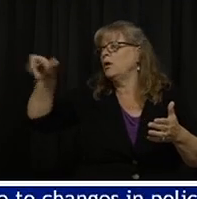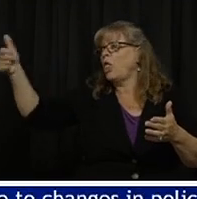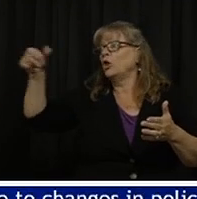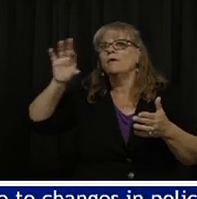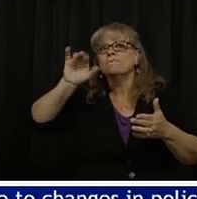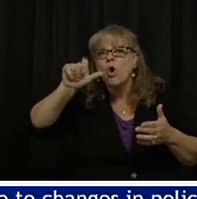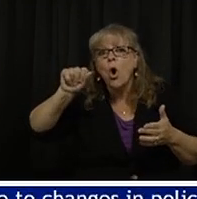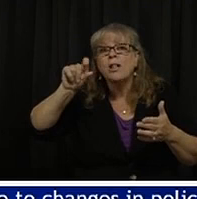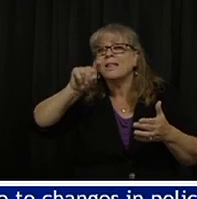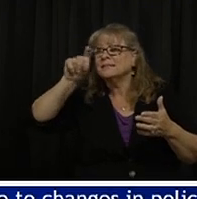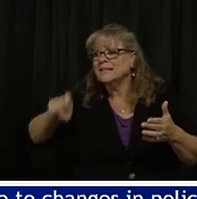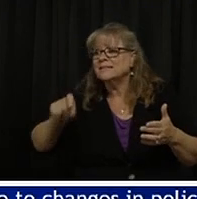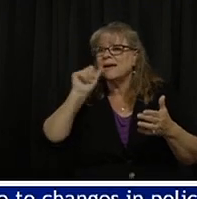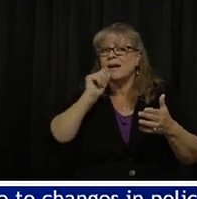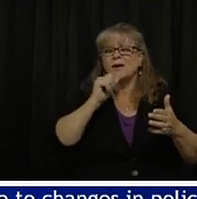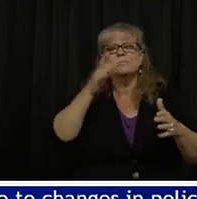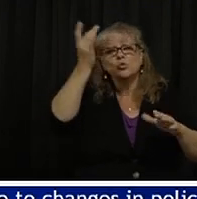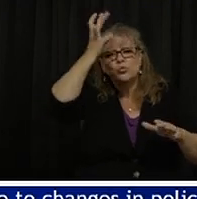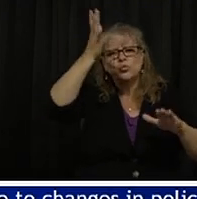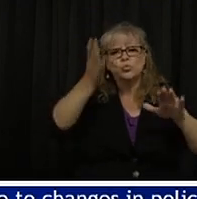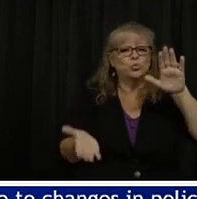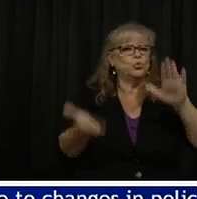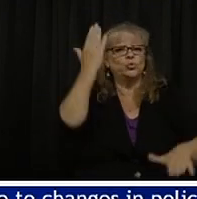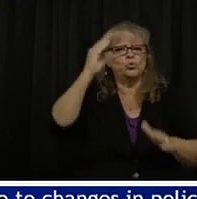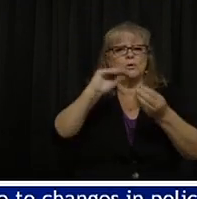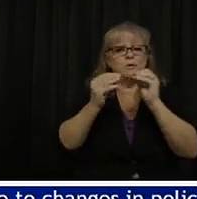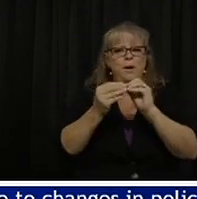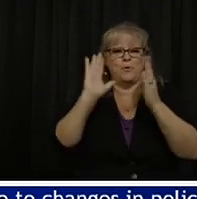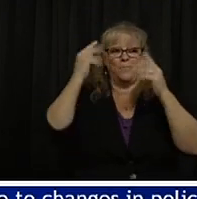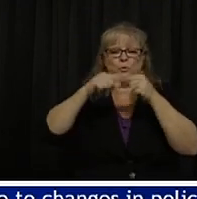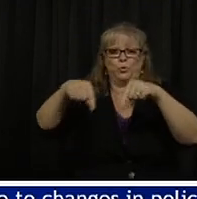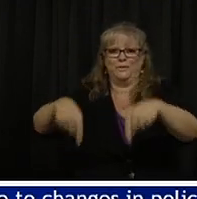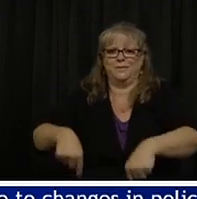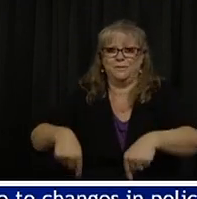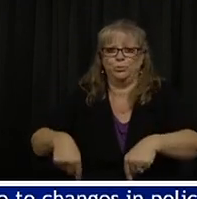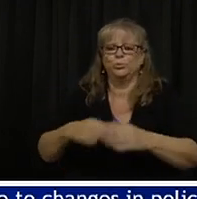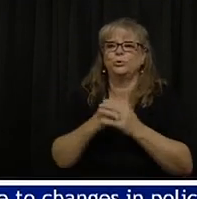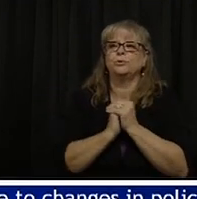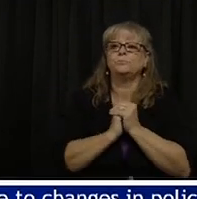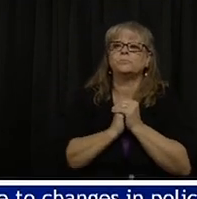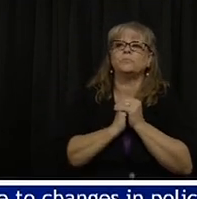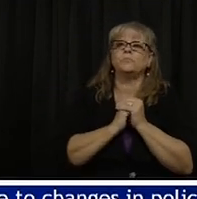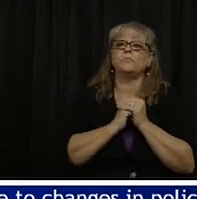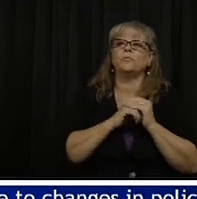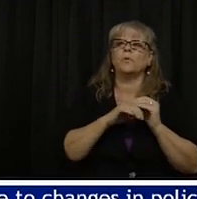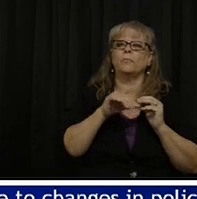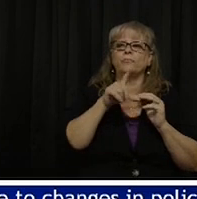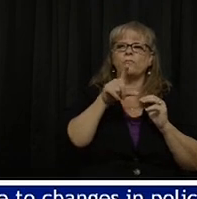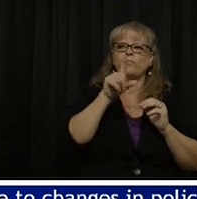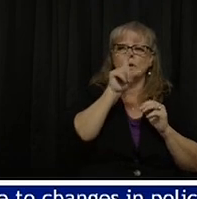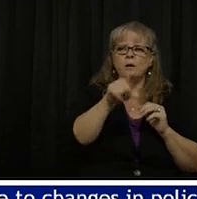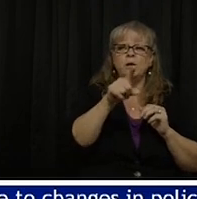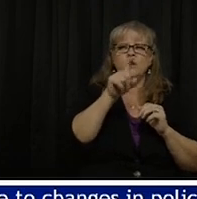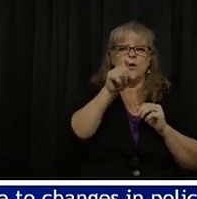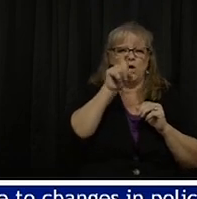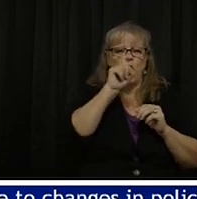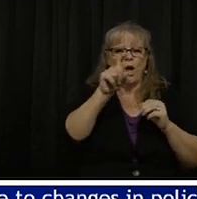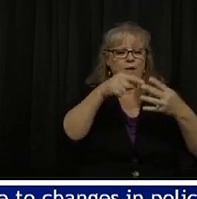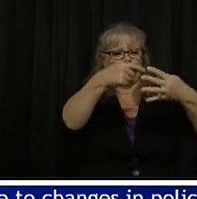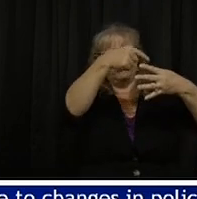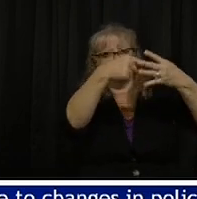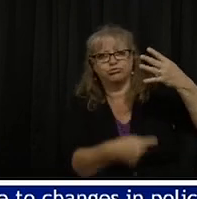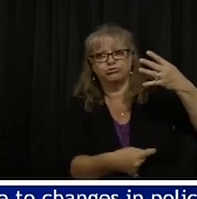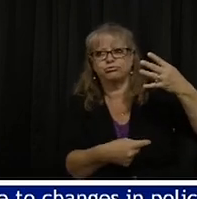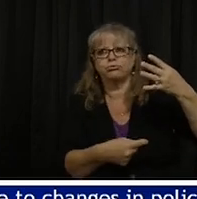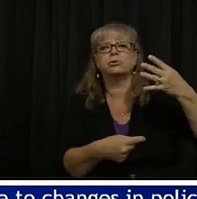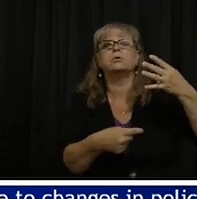So looking at the number of factors that might be driving this rapid increase in cases that we've observed in the last few days, there's probably